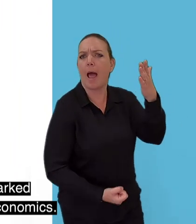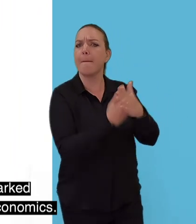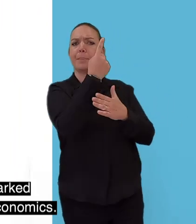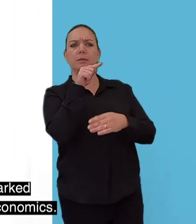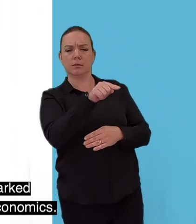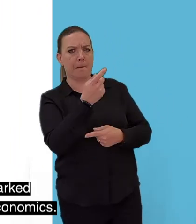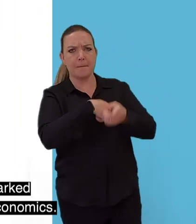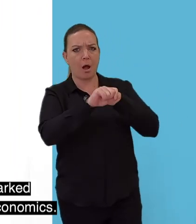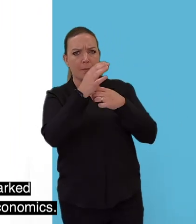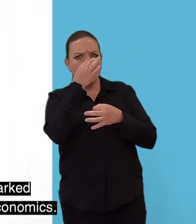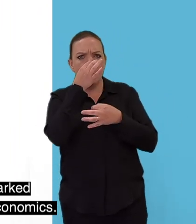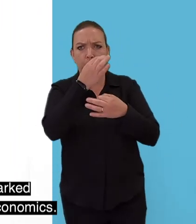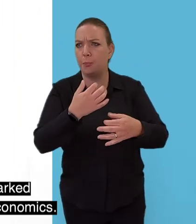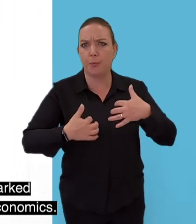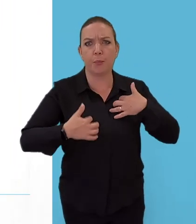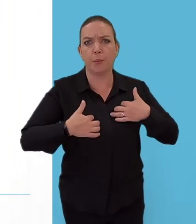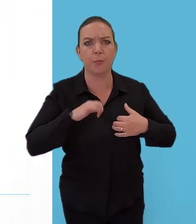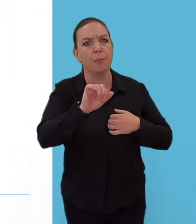in their chosen subject economics.